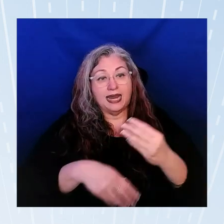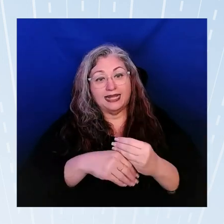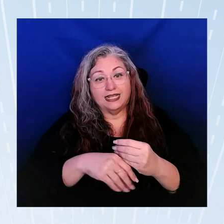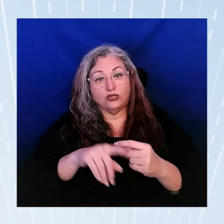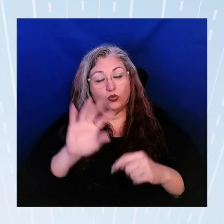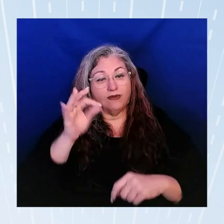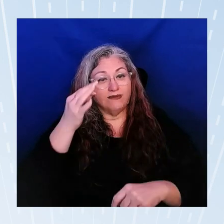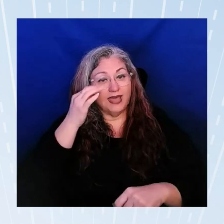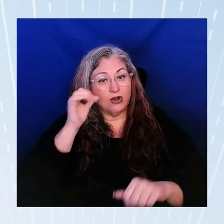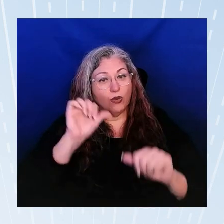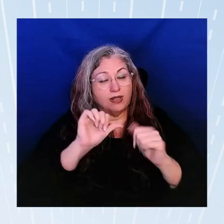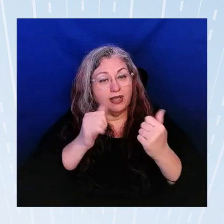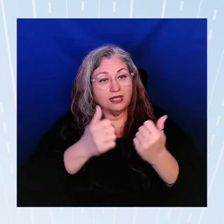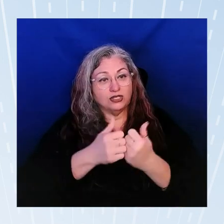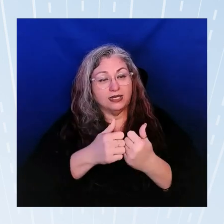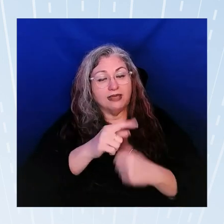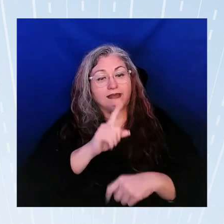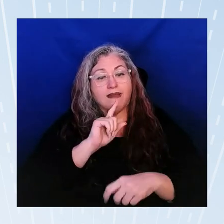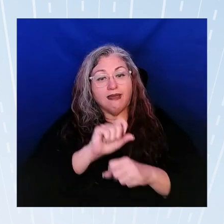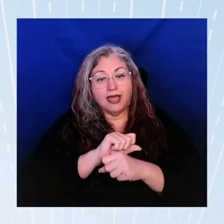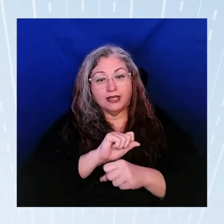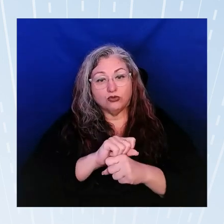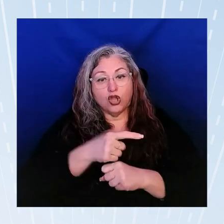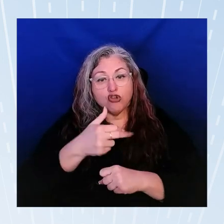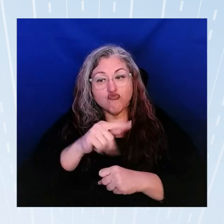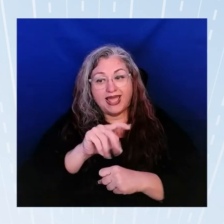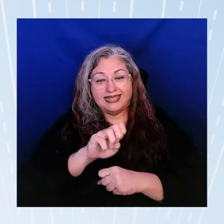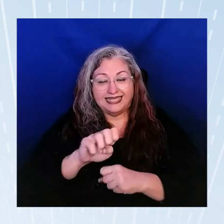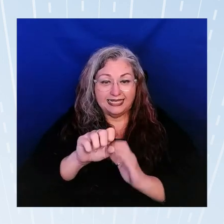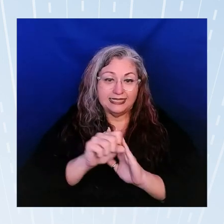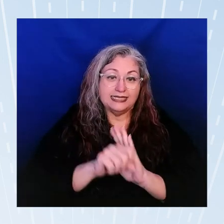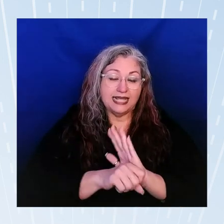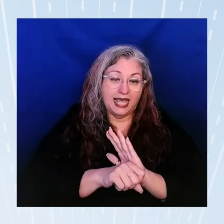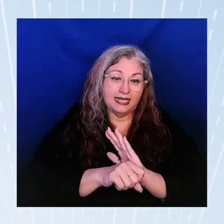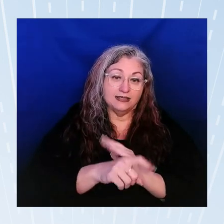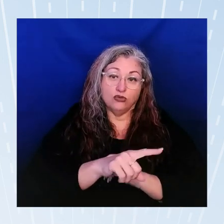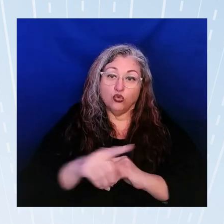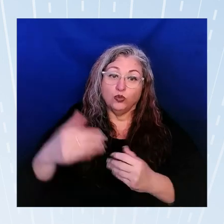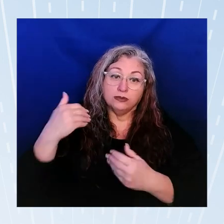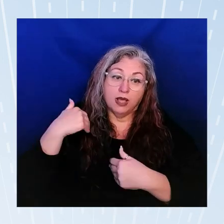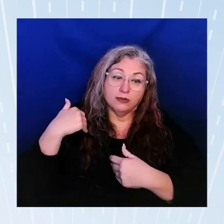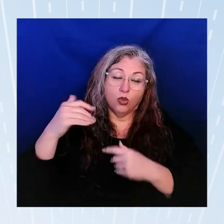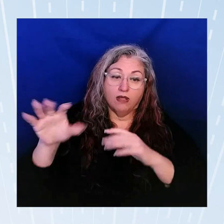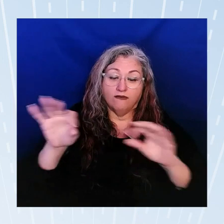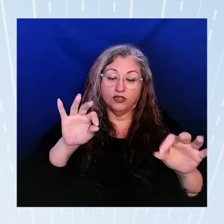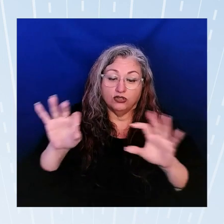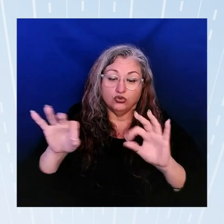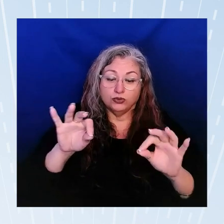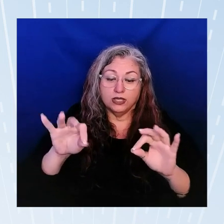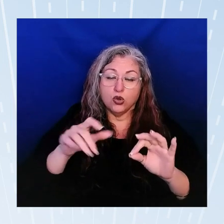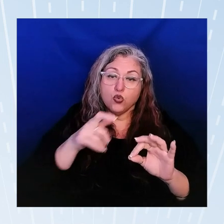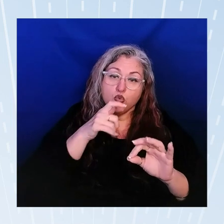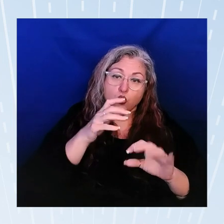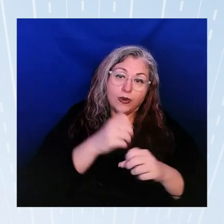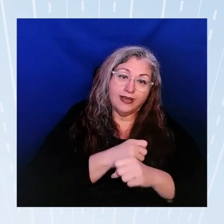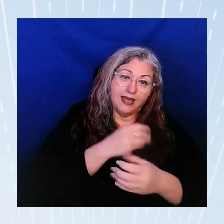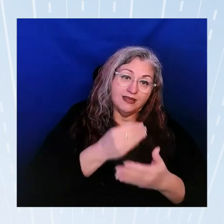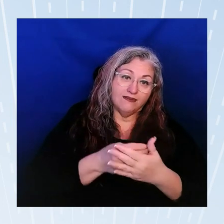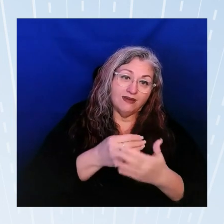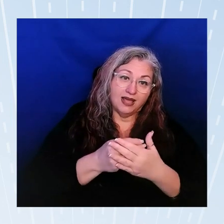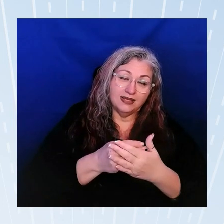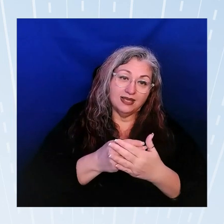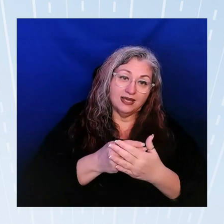agency that the actual grantee states that are responsible for choosing who gets funded at the local level